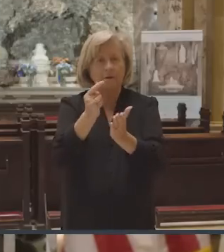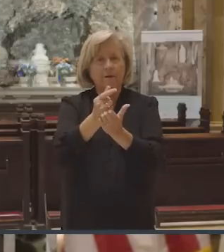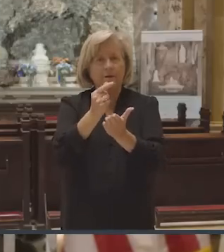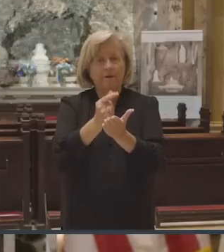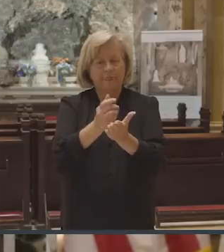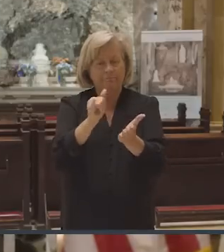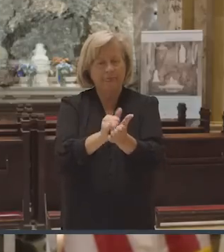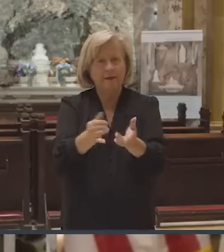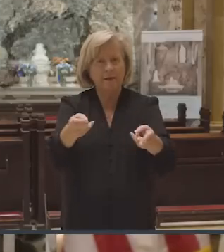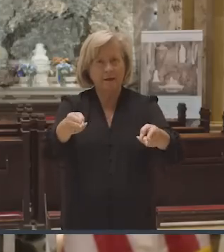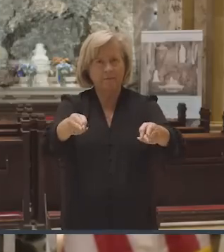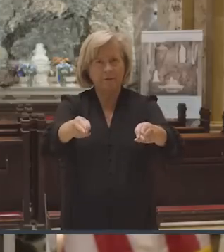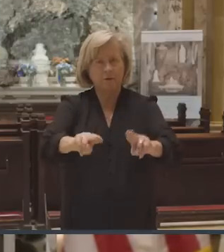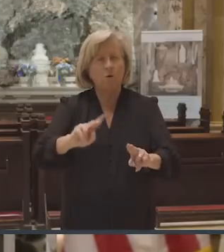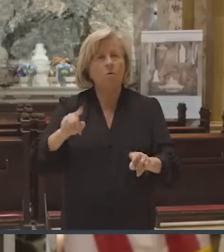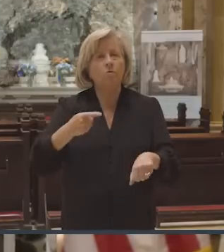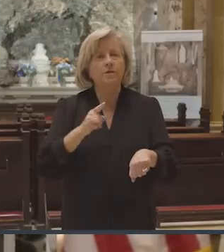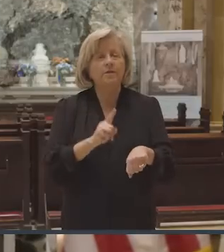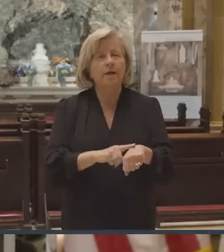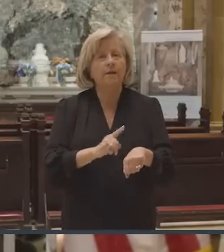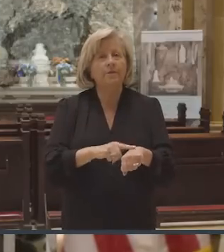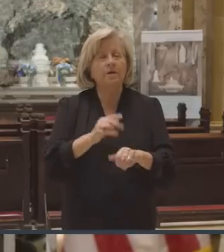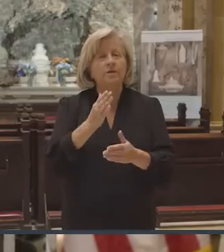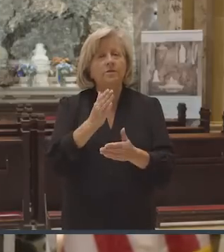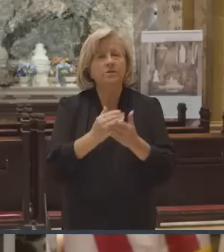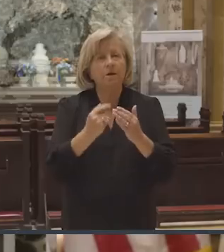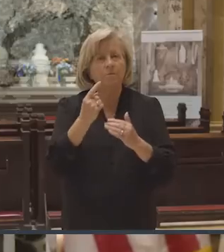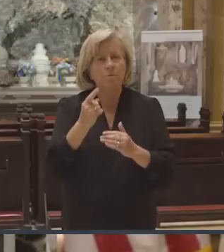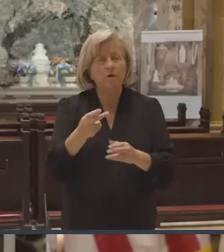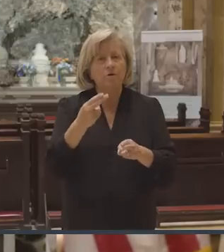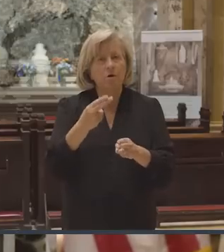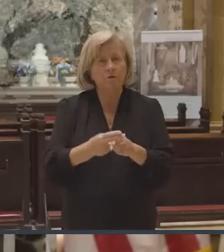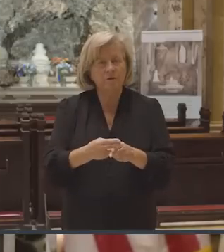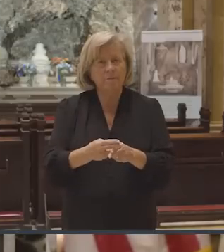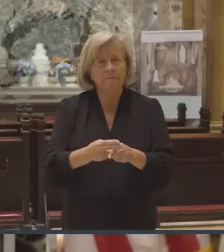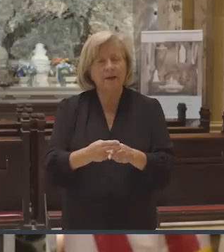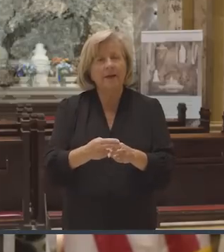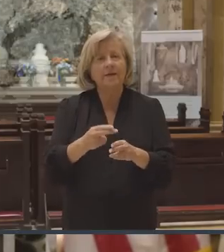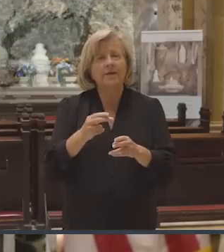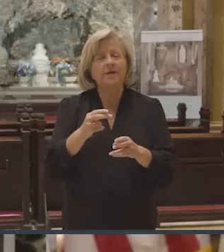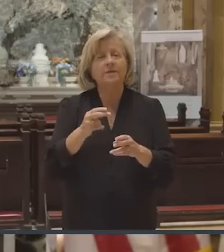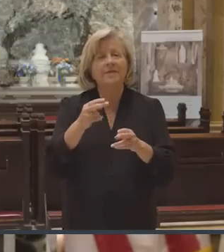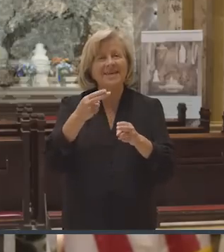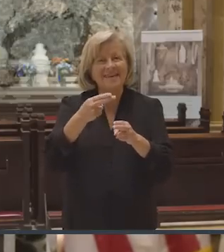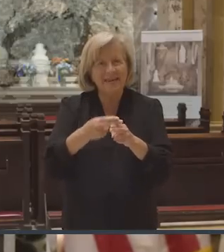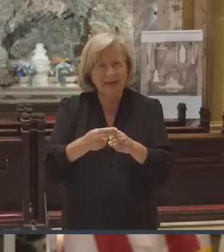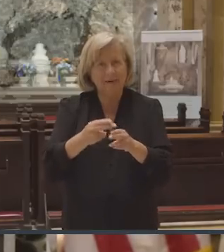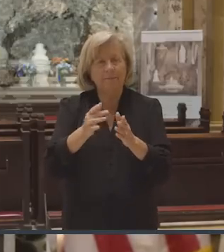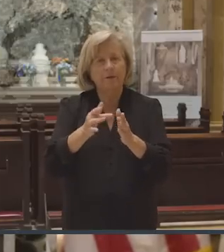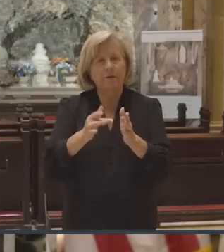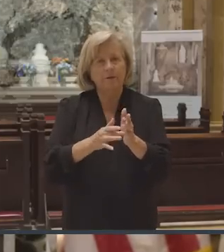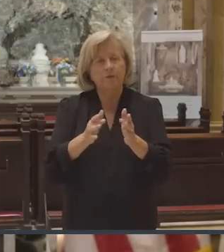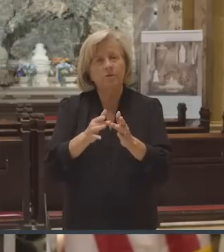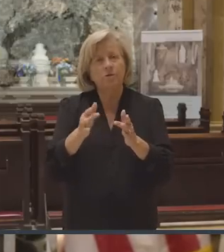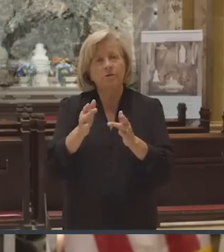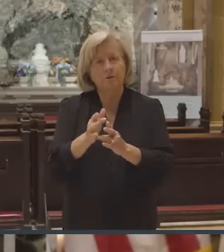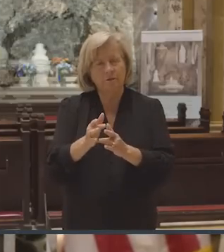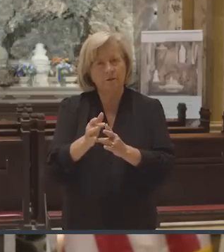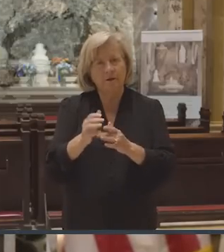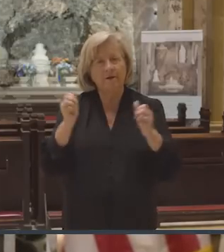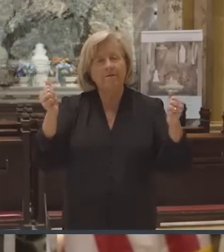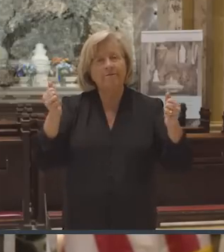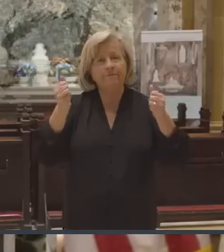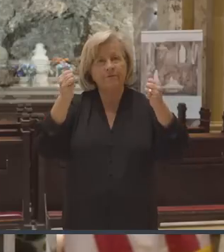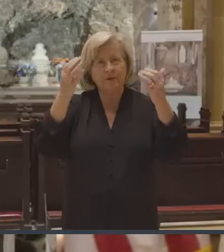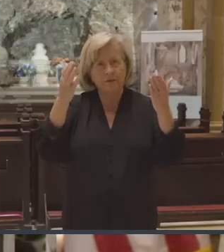This is the only time that someone calls him by his given name. The man hanging beside our Lord speaks to him as a